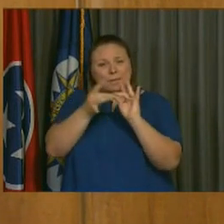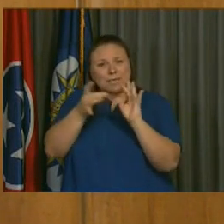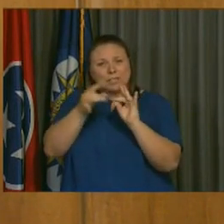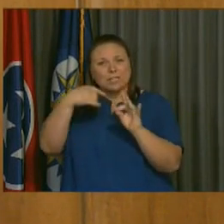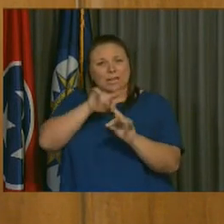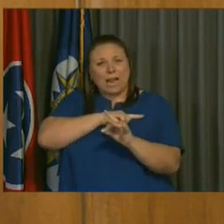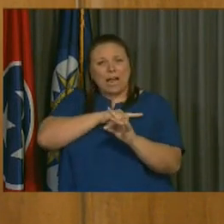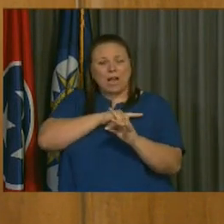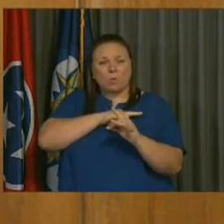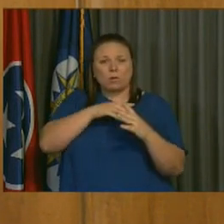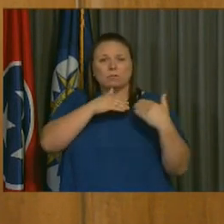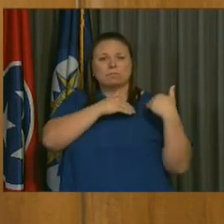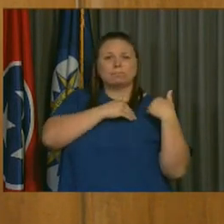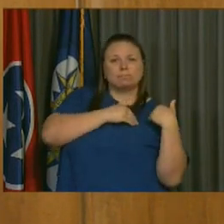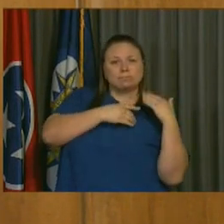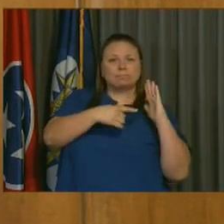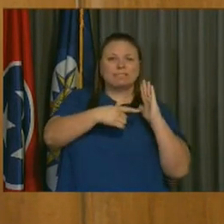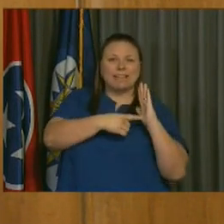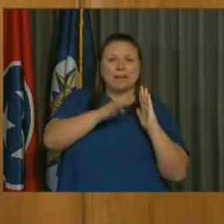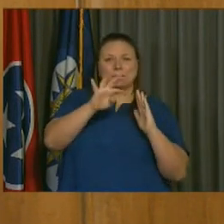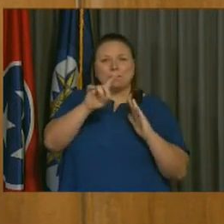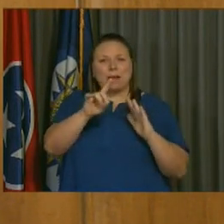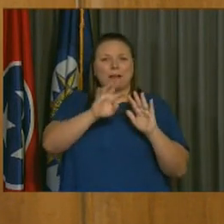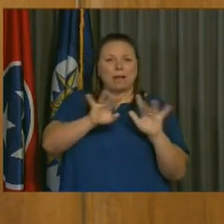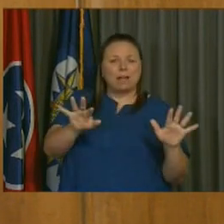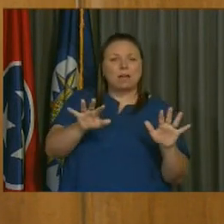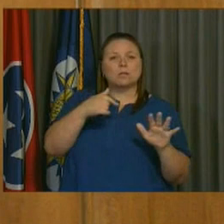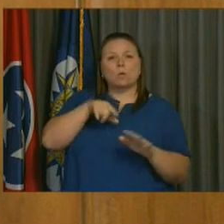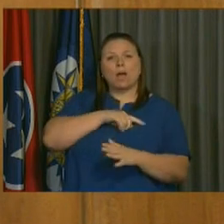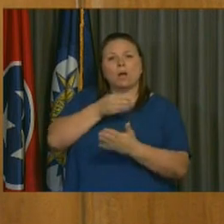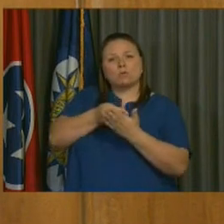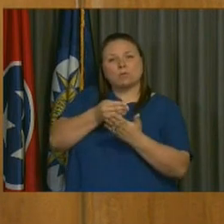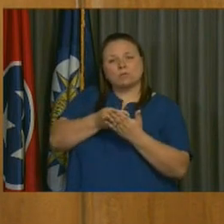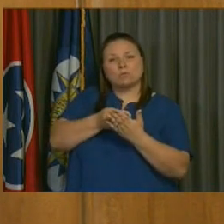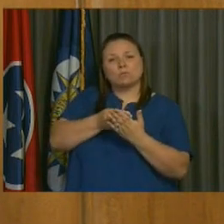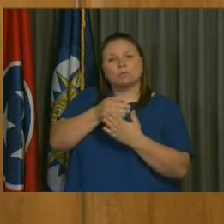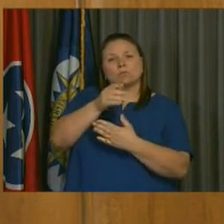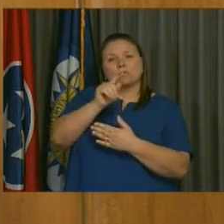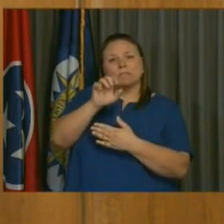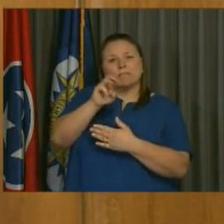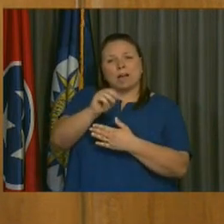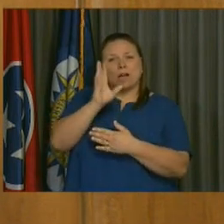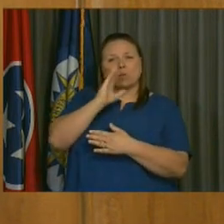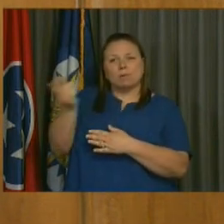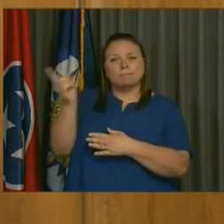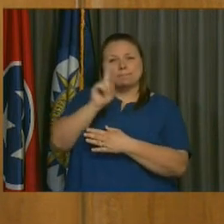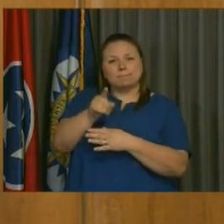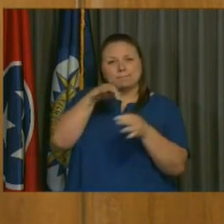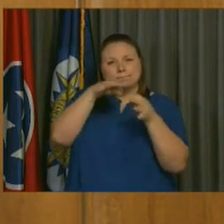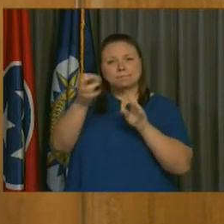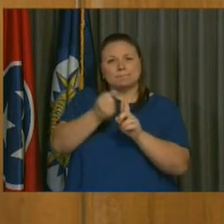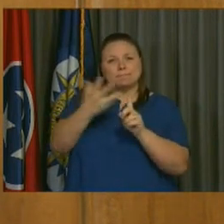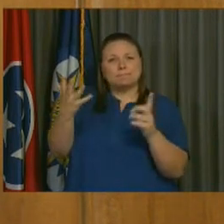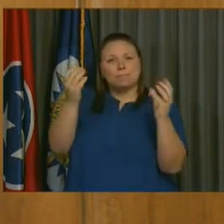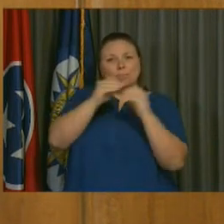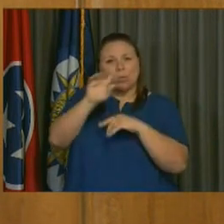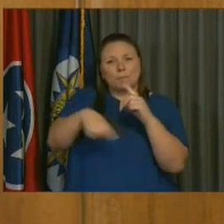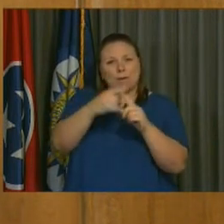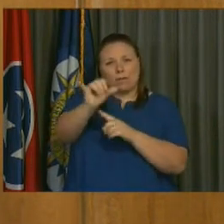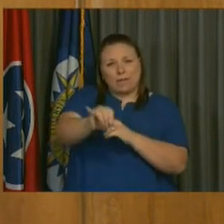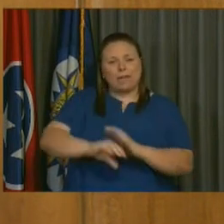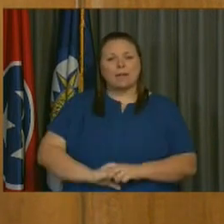-loving burden of debt, our bonds and so forth. And so our treasurer, Tom Edelman, is here to talk in more detail about that.